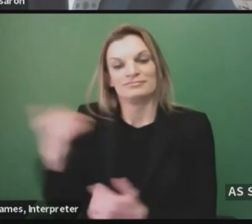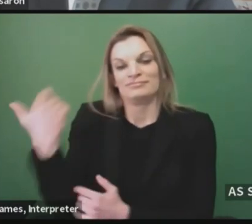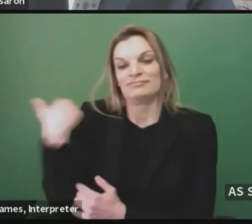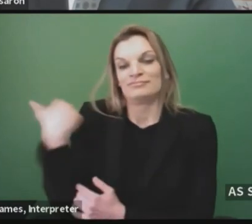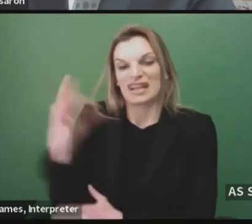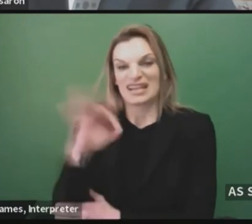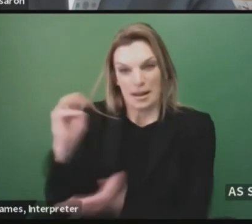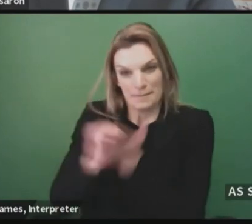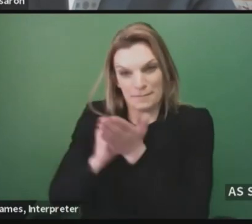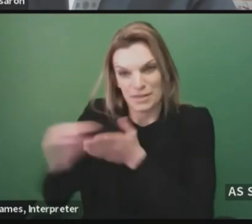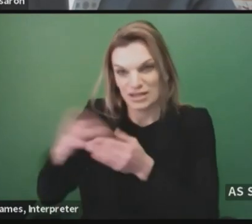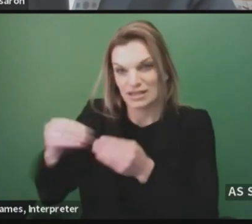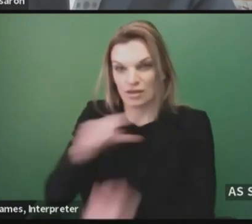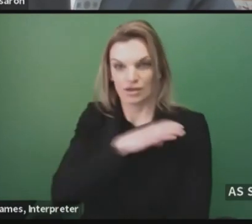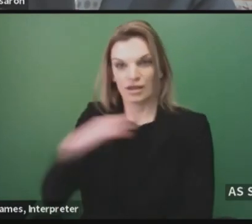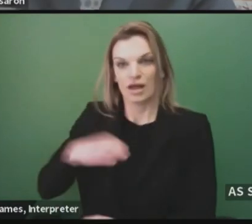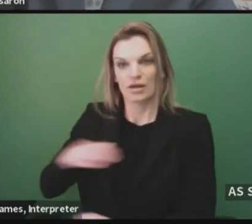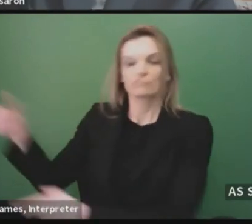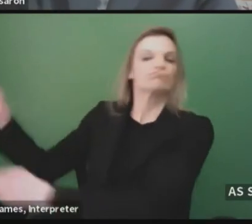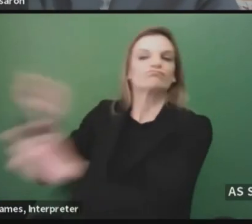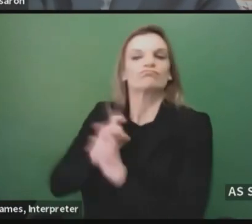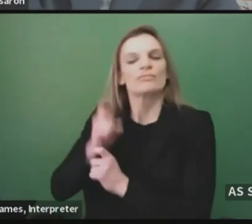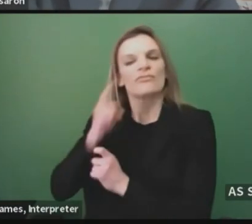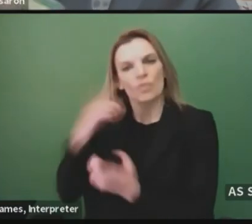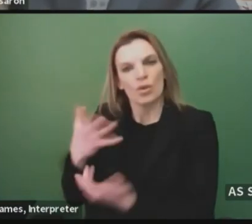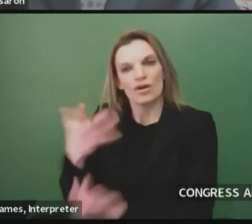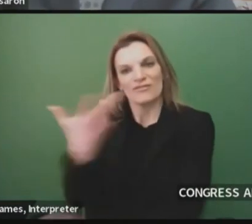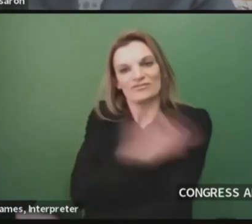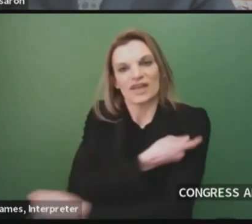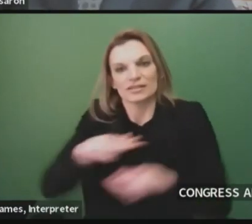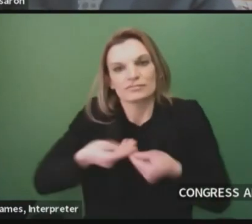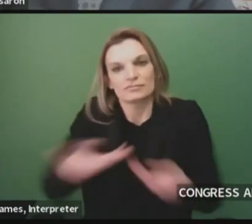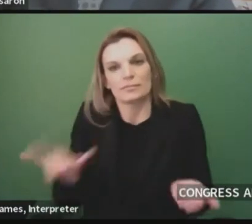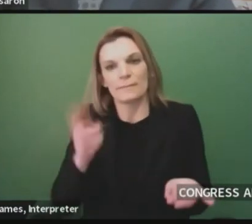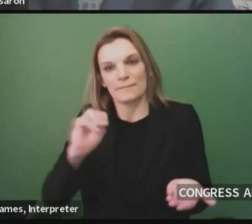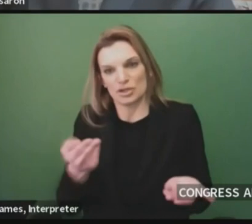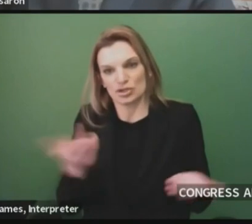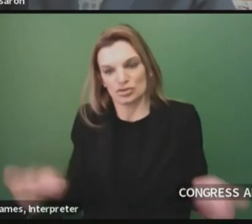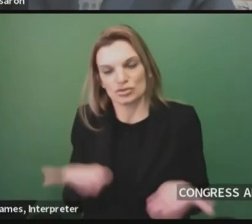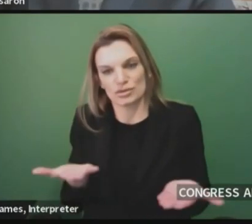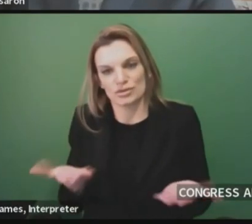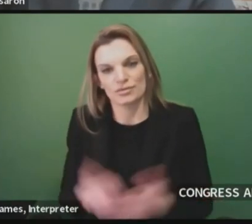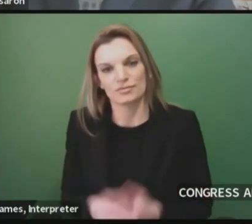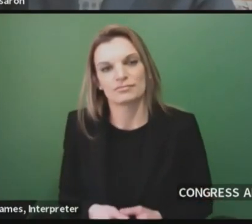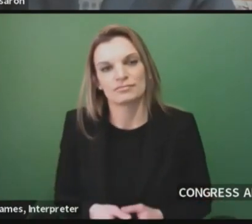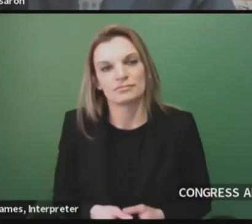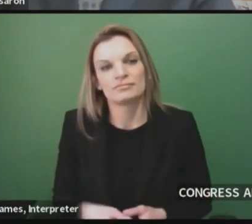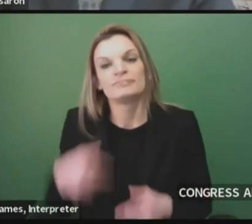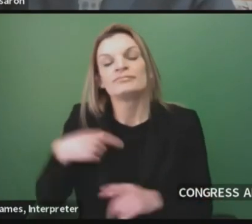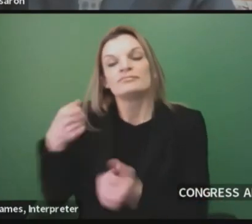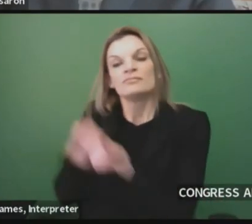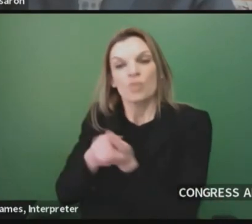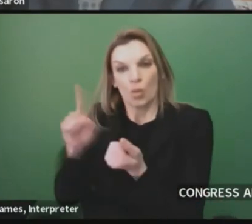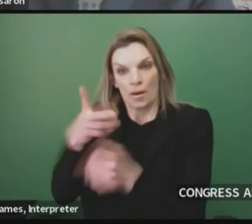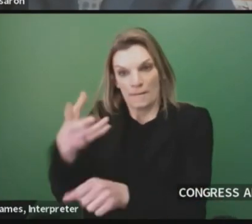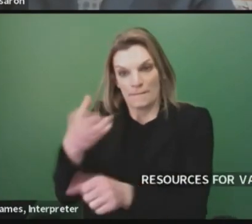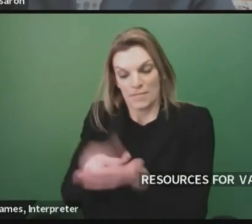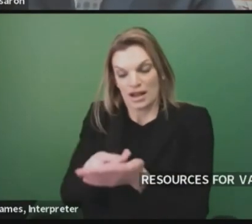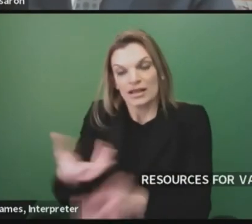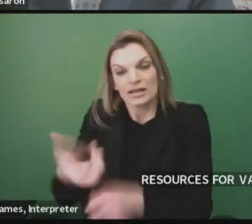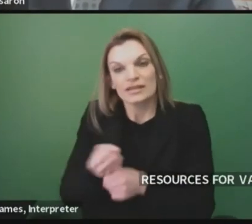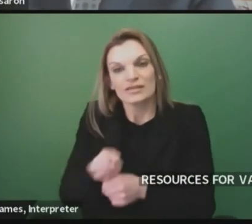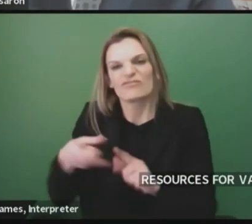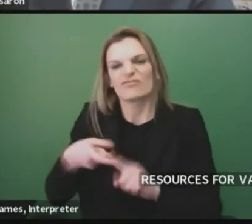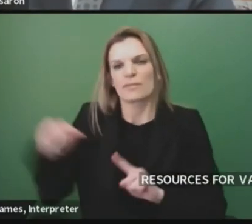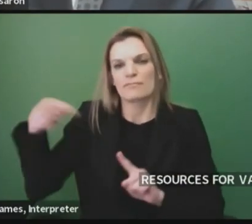additional resources for vaccine distribution in Michigan through the Coronavirus Response and Relief Supplemental Appropriations Act.